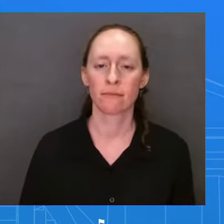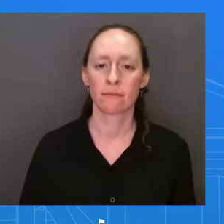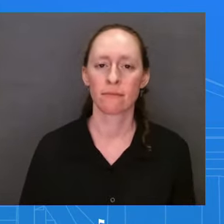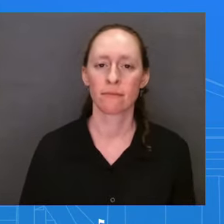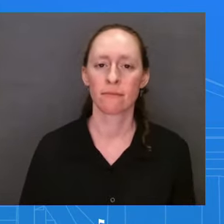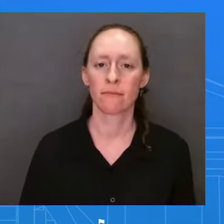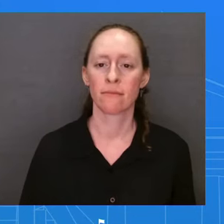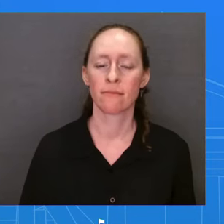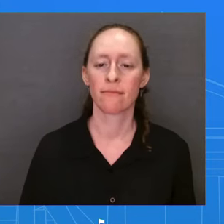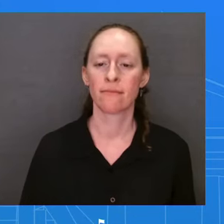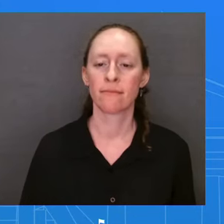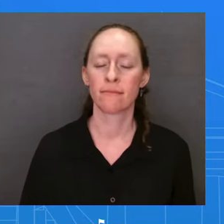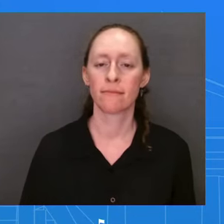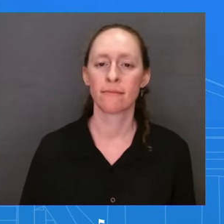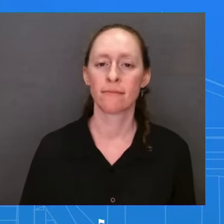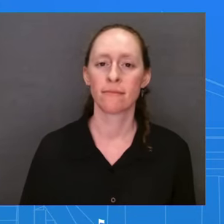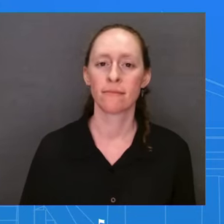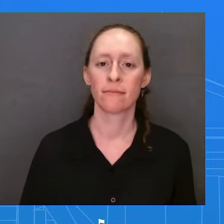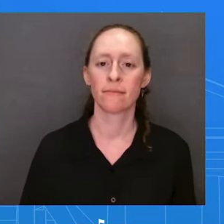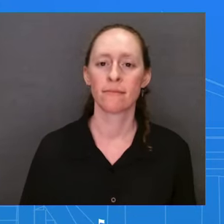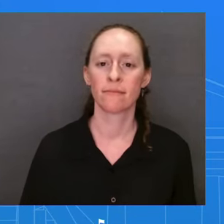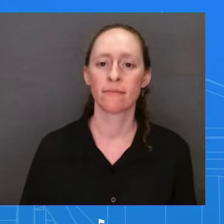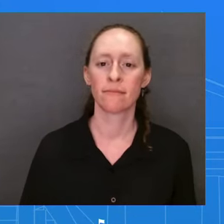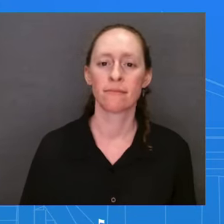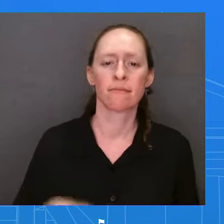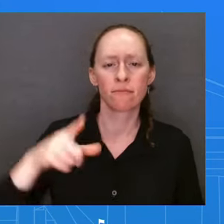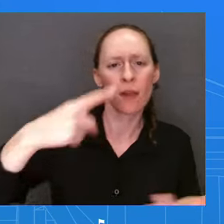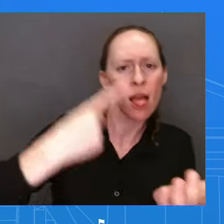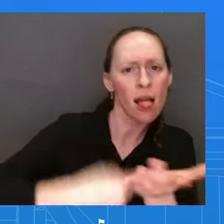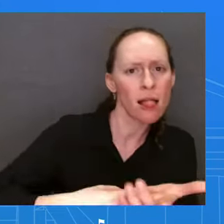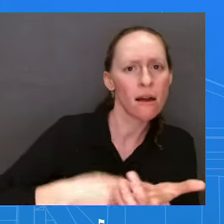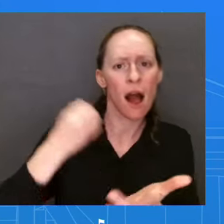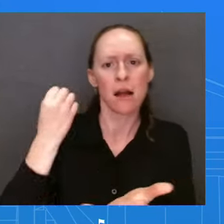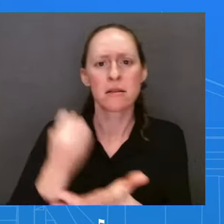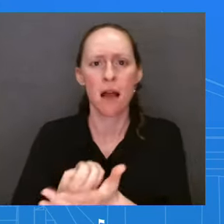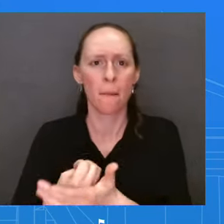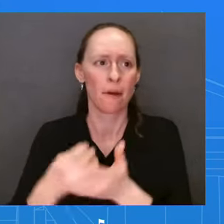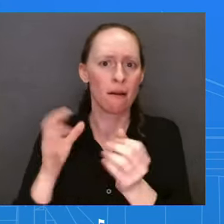that, of course, a lot of the president's agenda was left on the table.